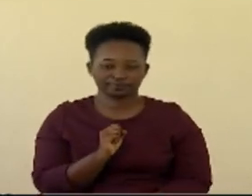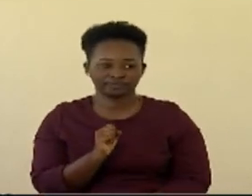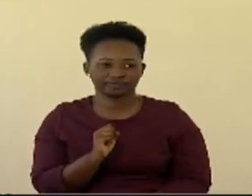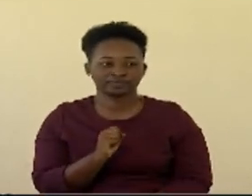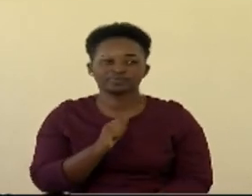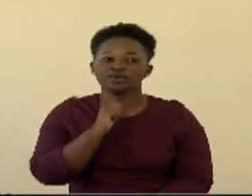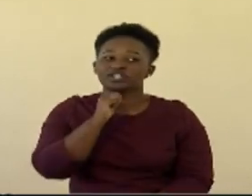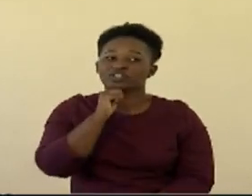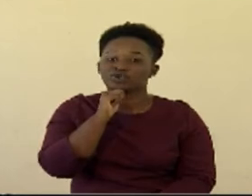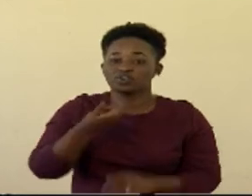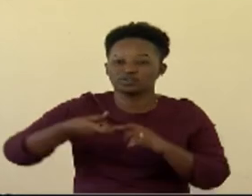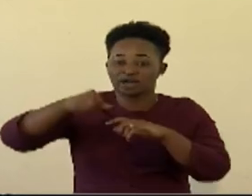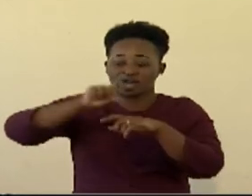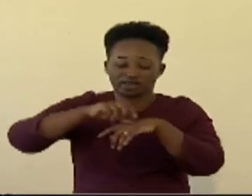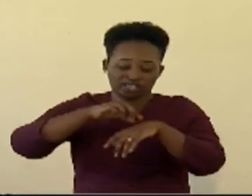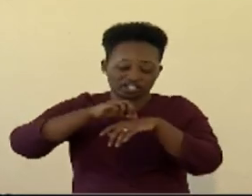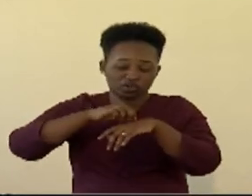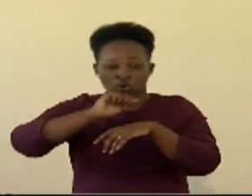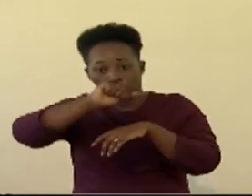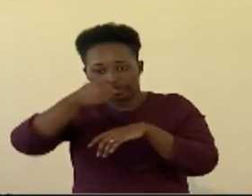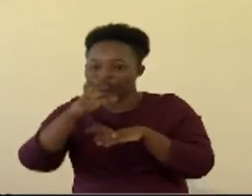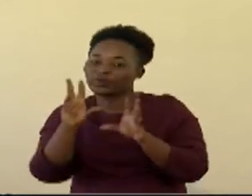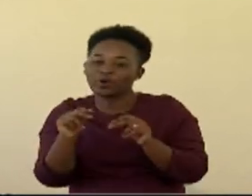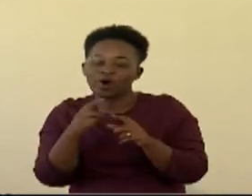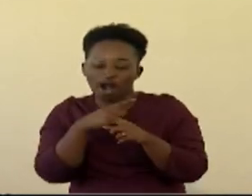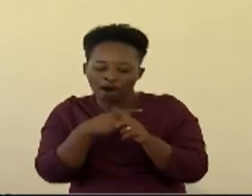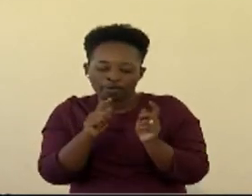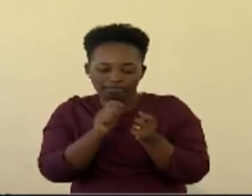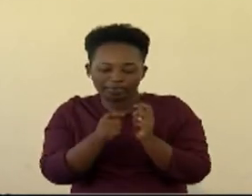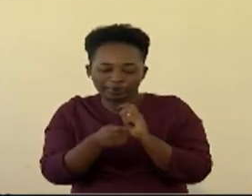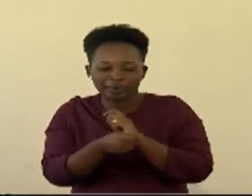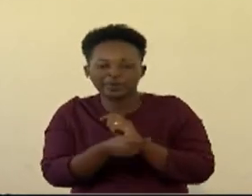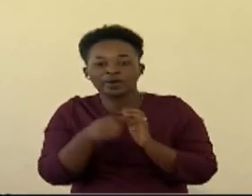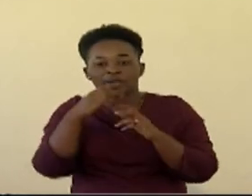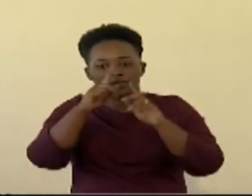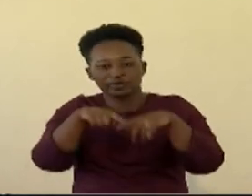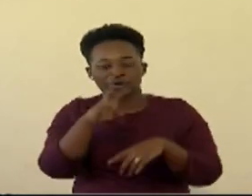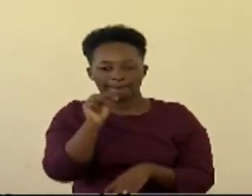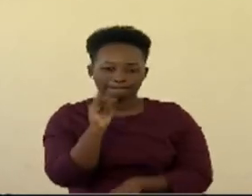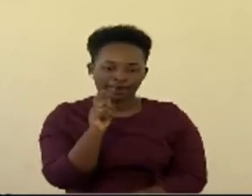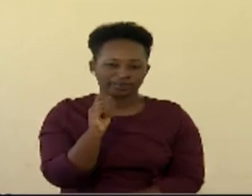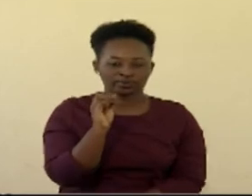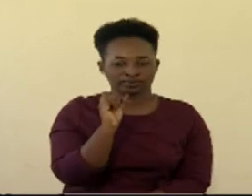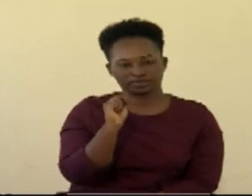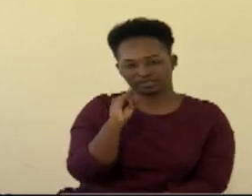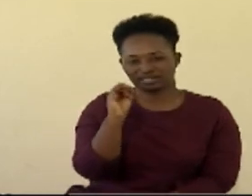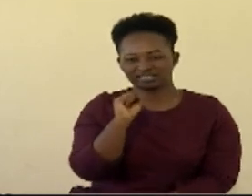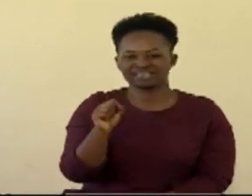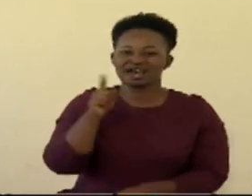Not adding a tissue on top of another tissue. You got that. So what else can we get from these pictures?